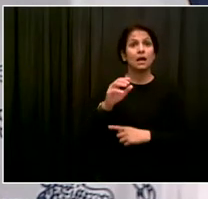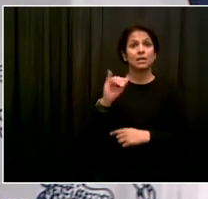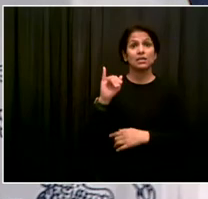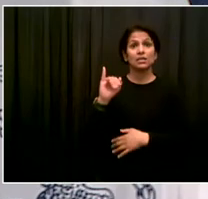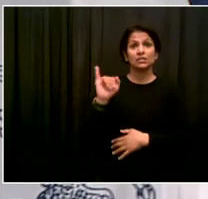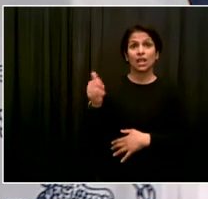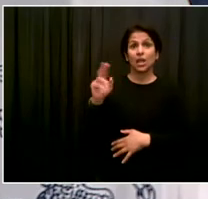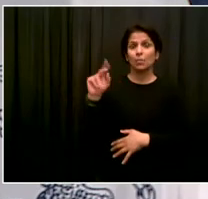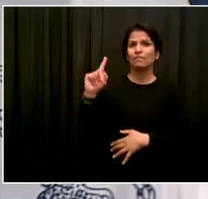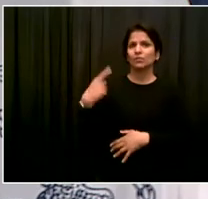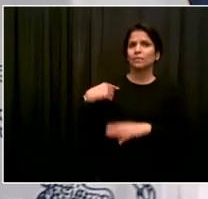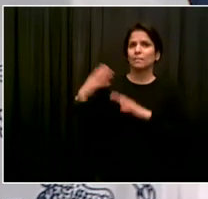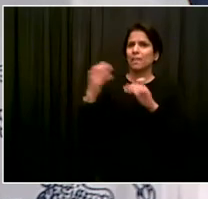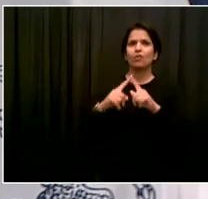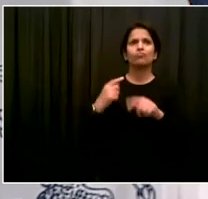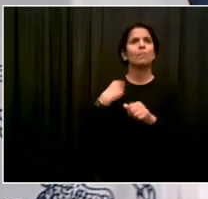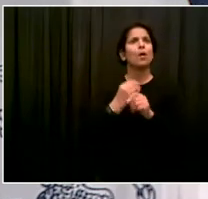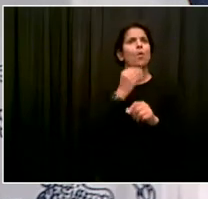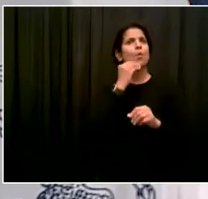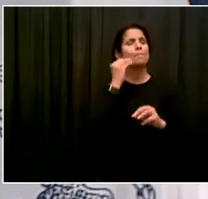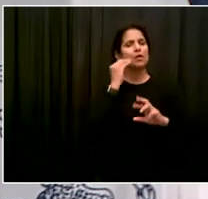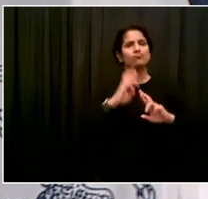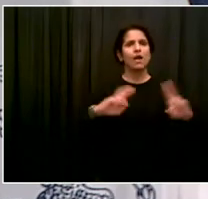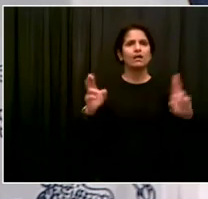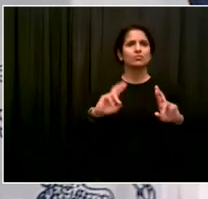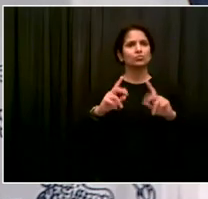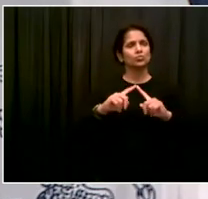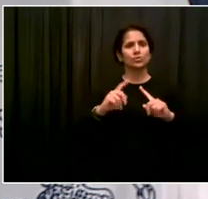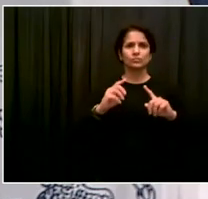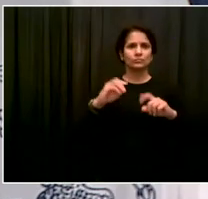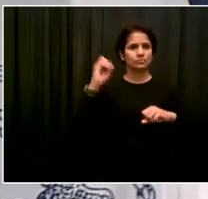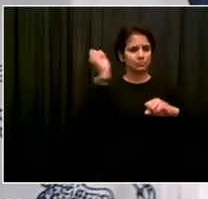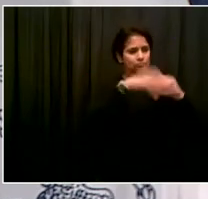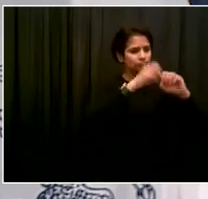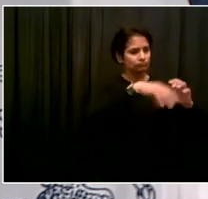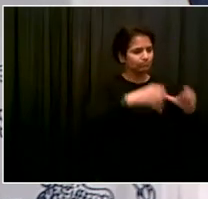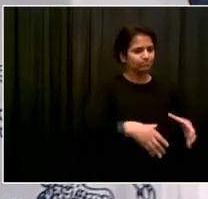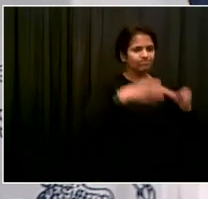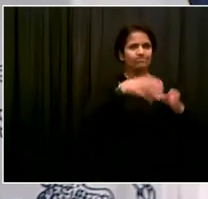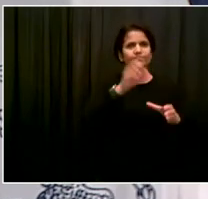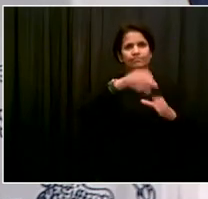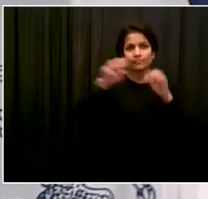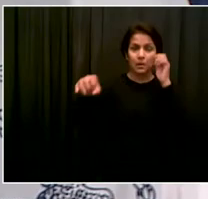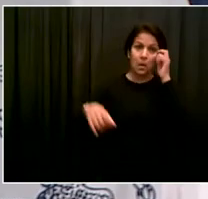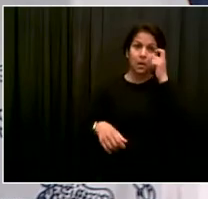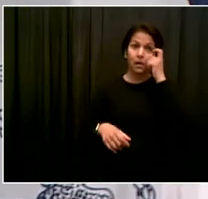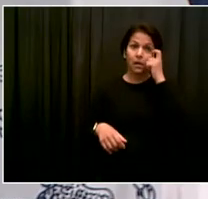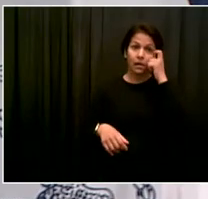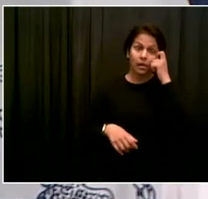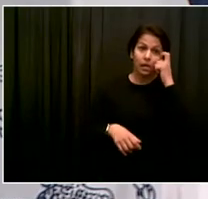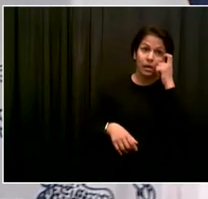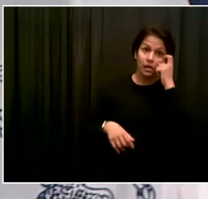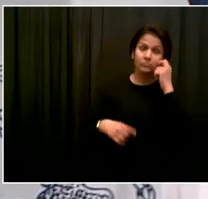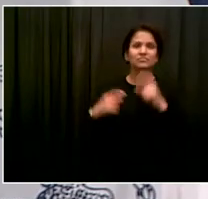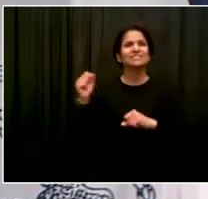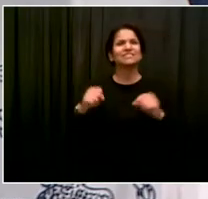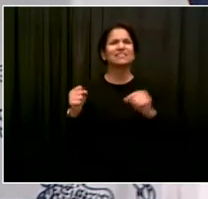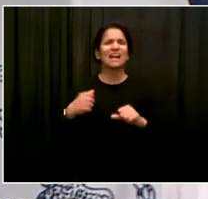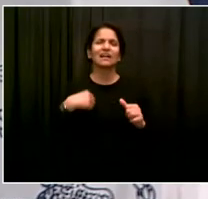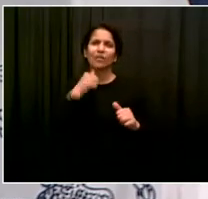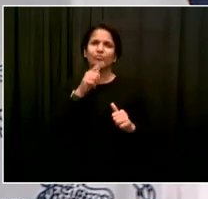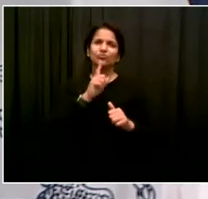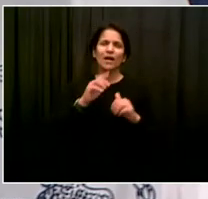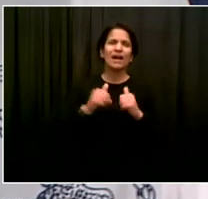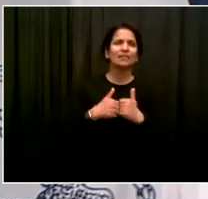into it, or not ready for it, or, you know, don't have the space right now, or whatever it may be. So we want to pinpoint, literally building by